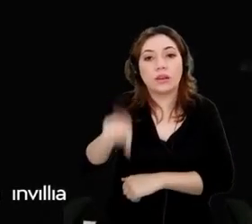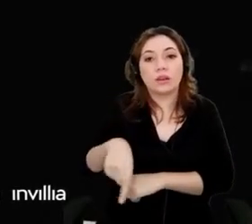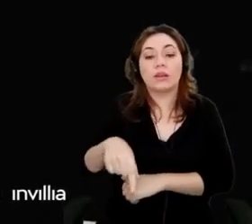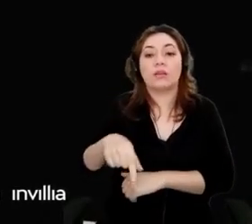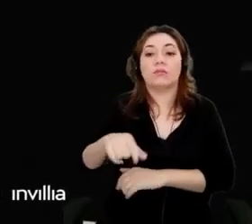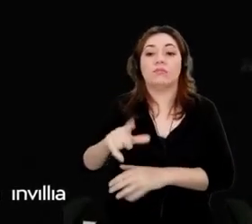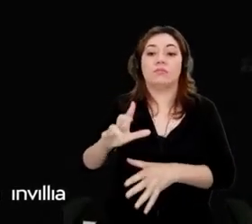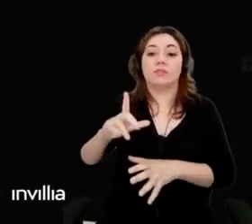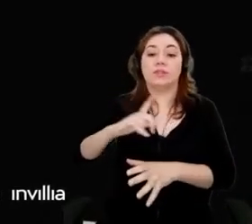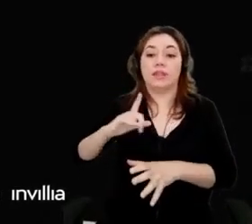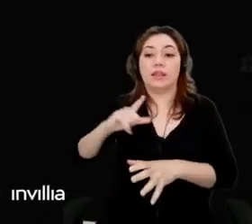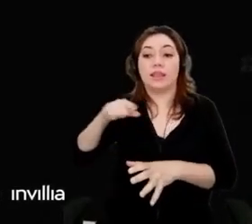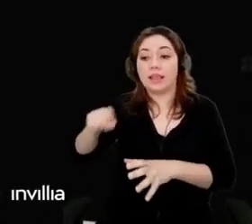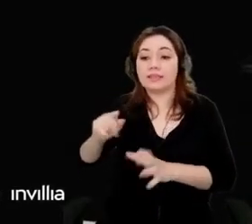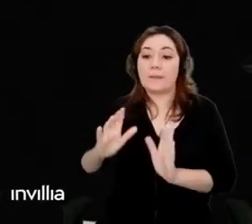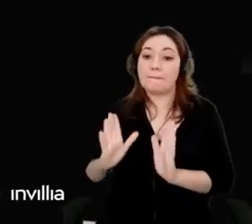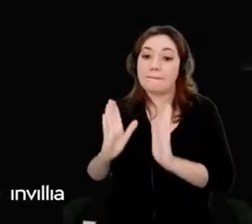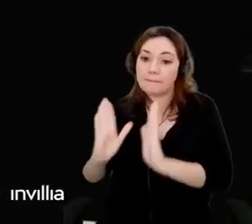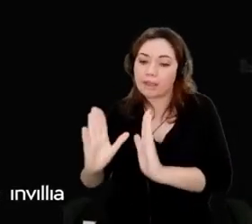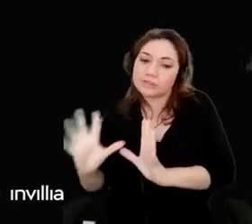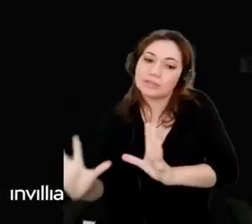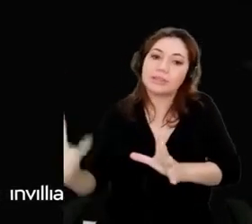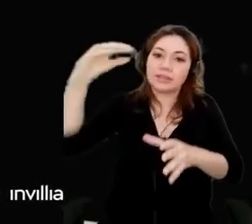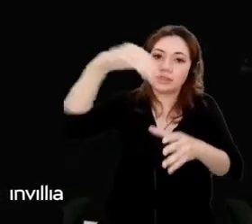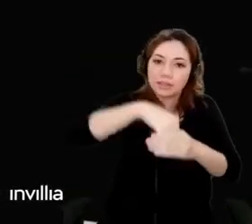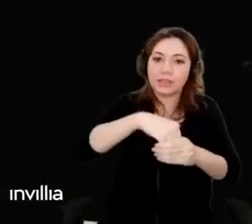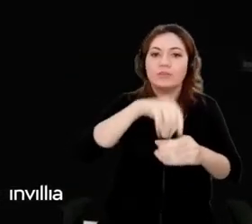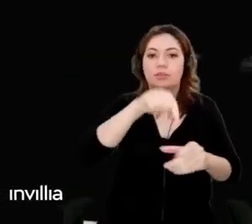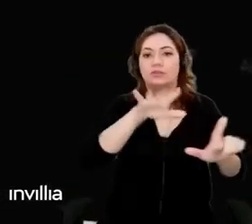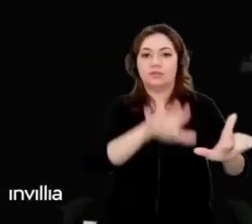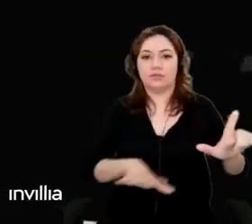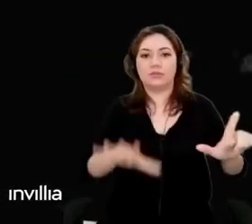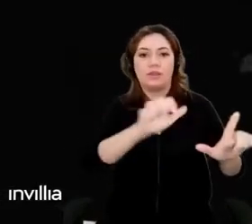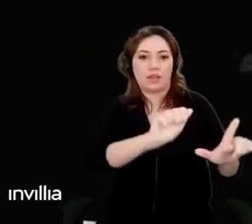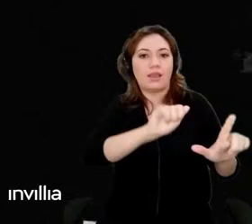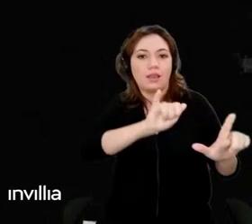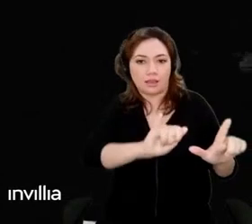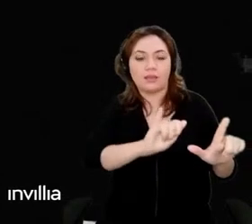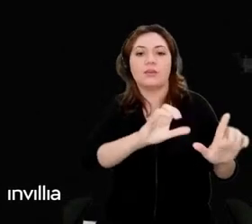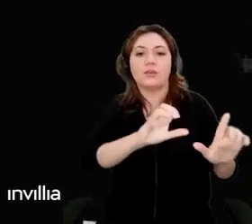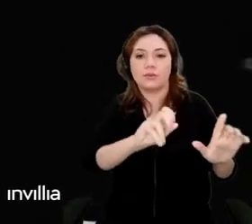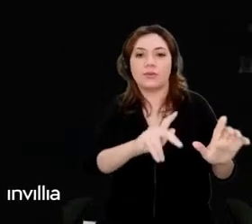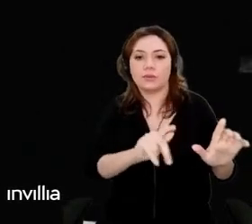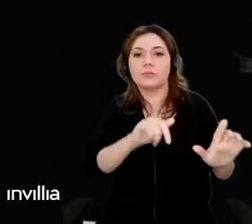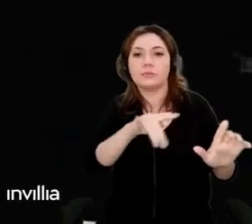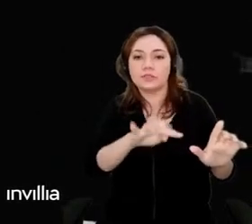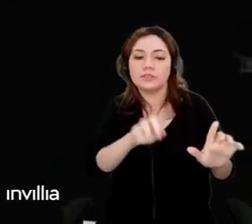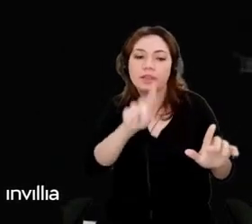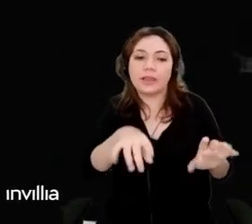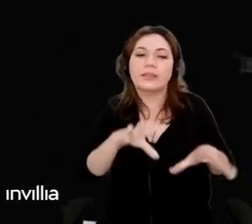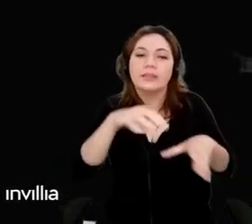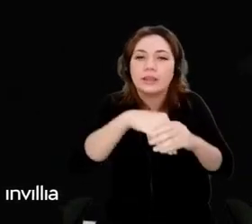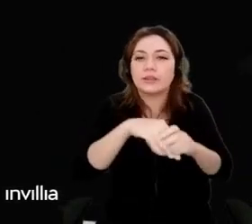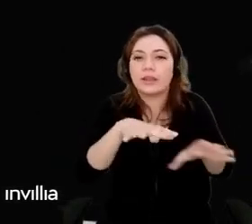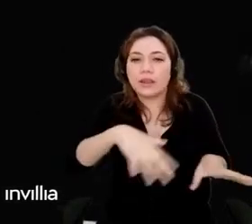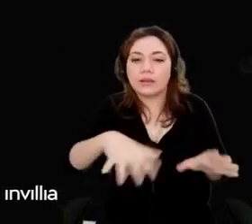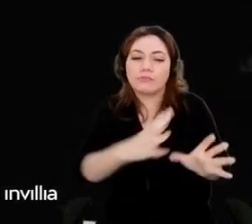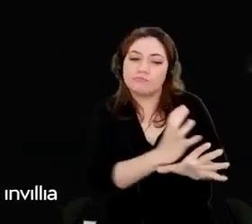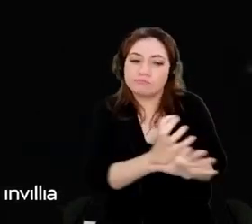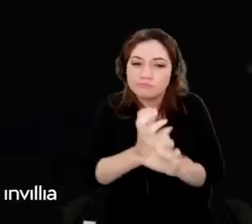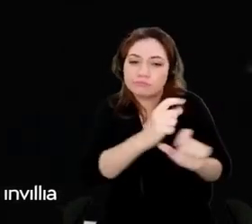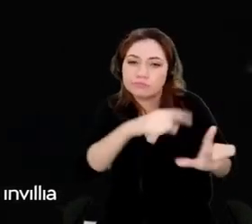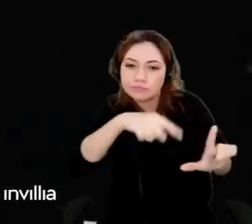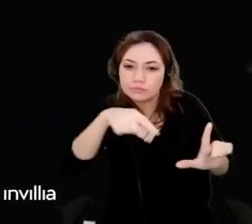called AI Metrics. Allowing the extraction of key metrics